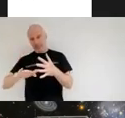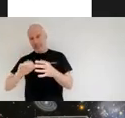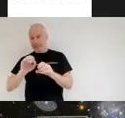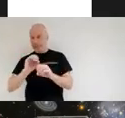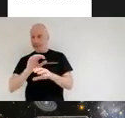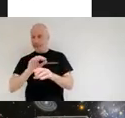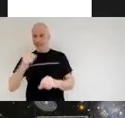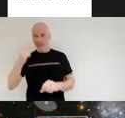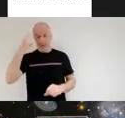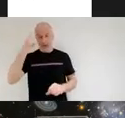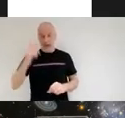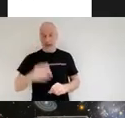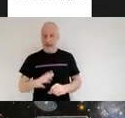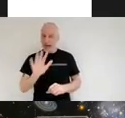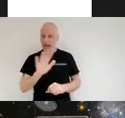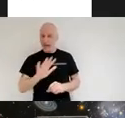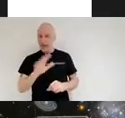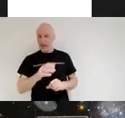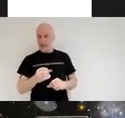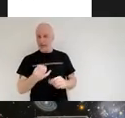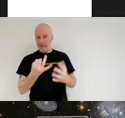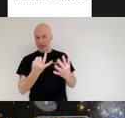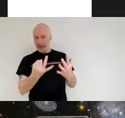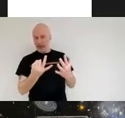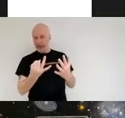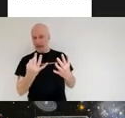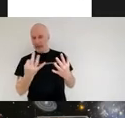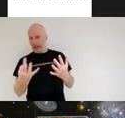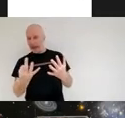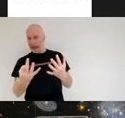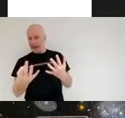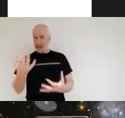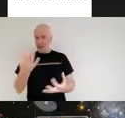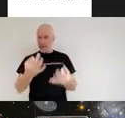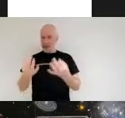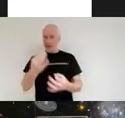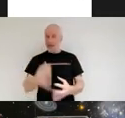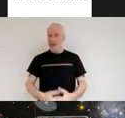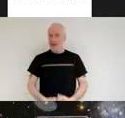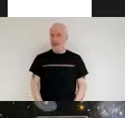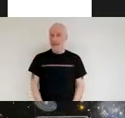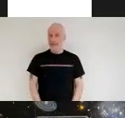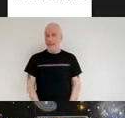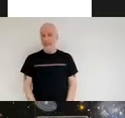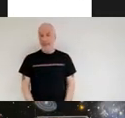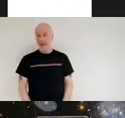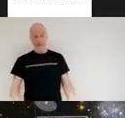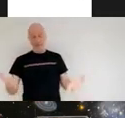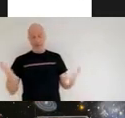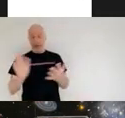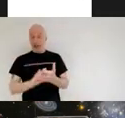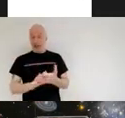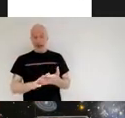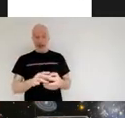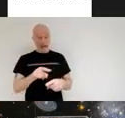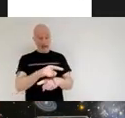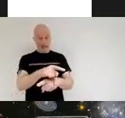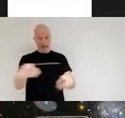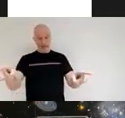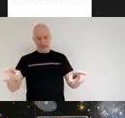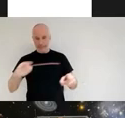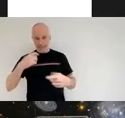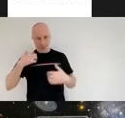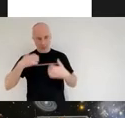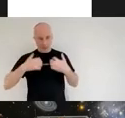correctly we've got about seven or eight questions um oh wow i think yeah and it just goes to show you just how interested our audience is so